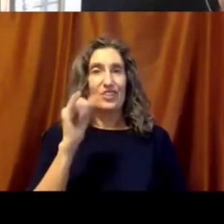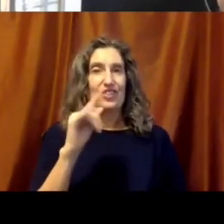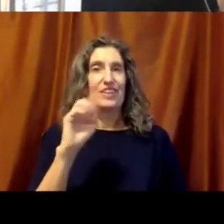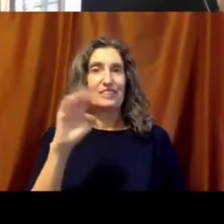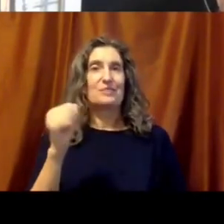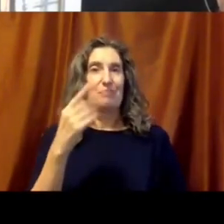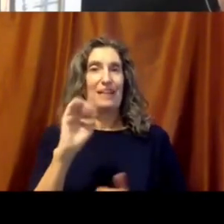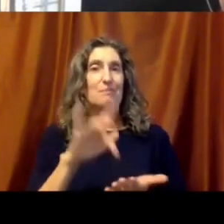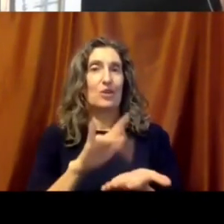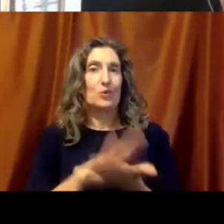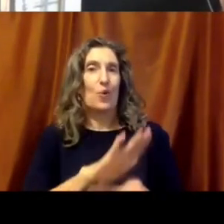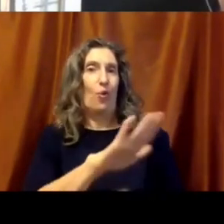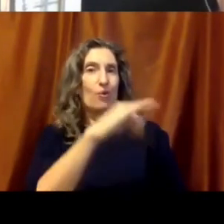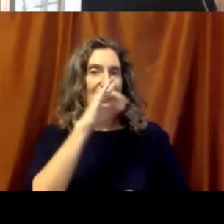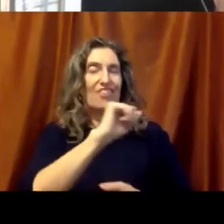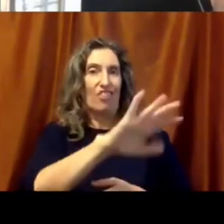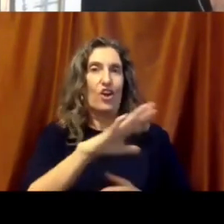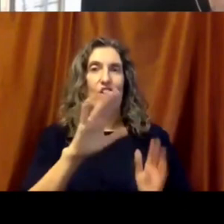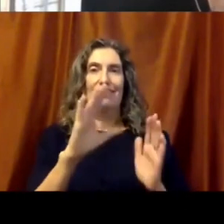Page Middle School showed us.